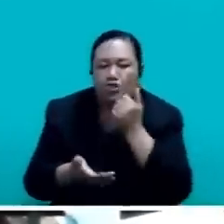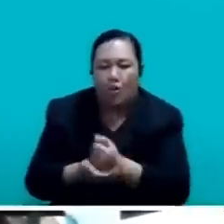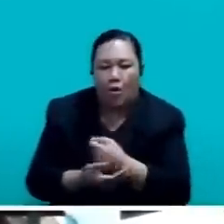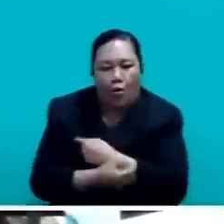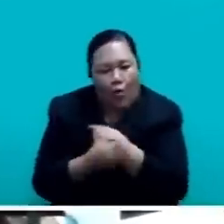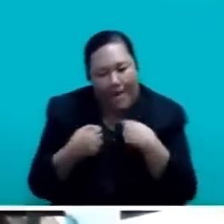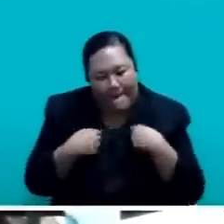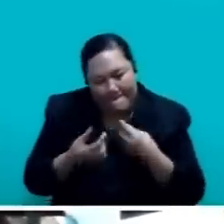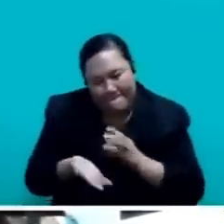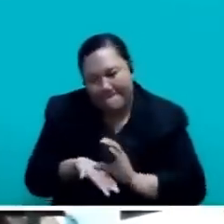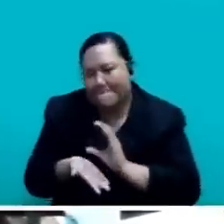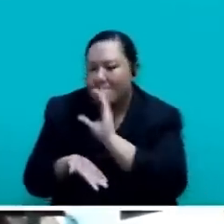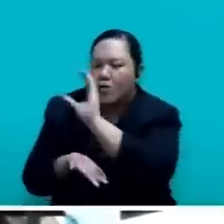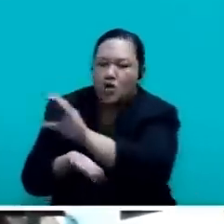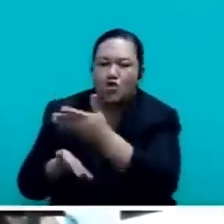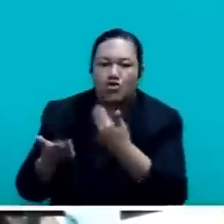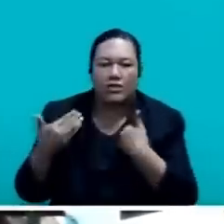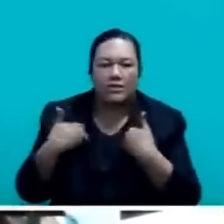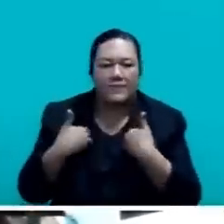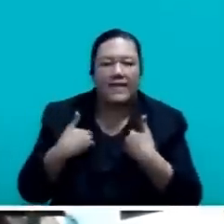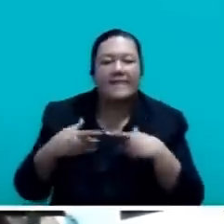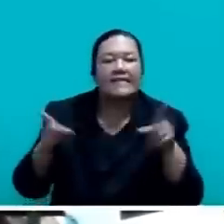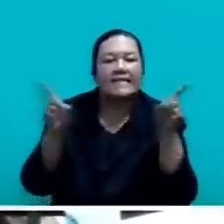And to the people of Honourable.